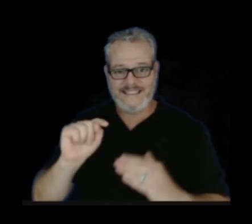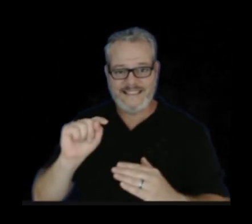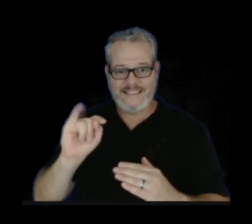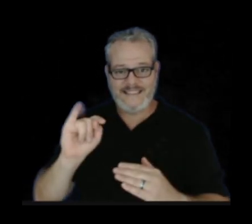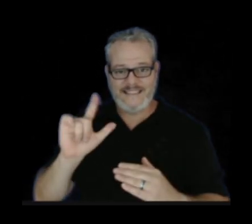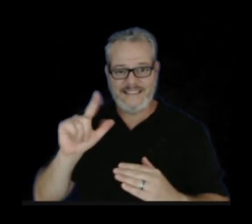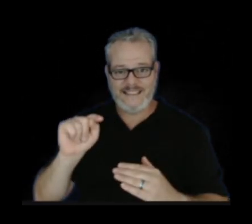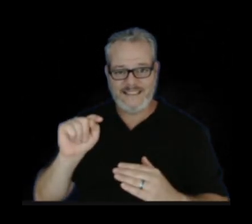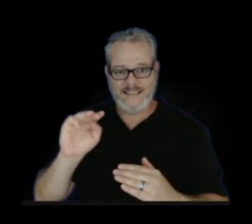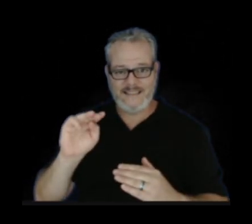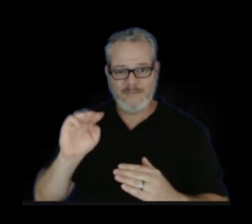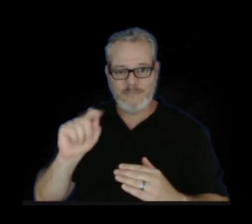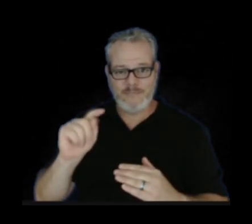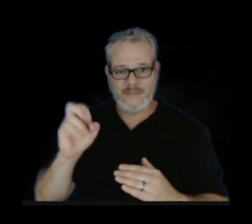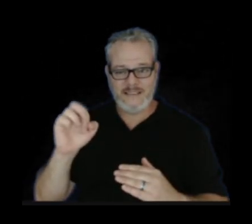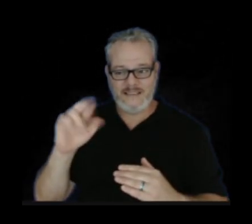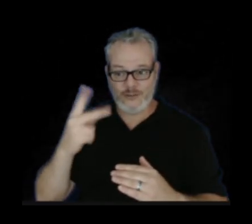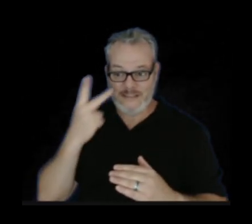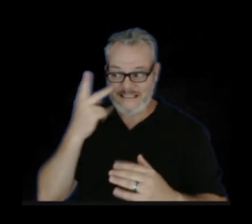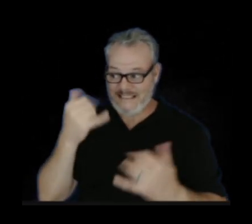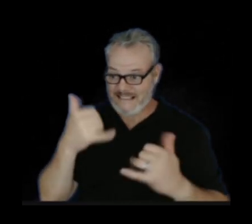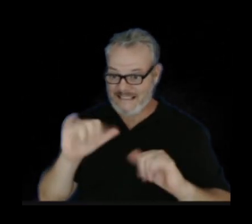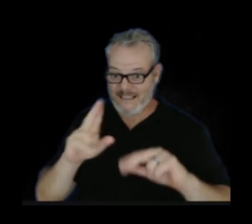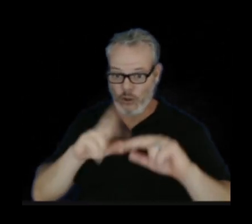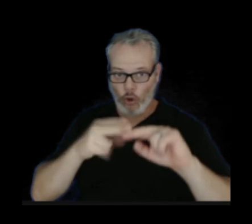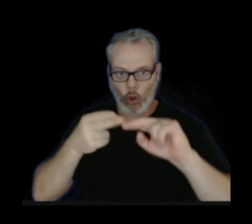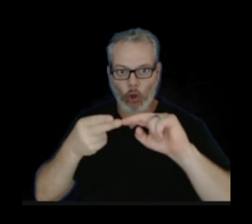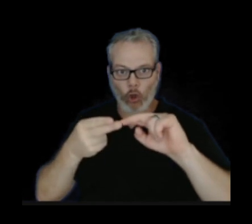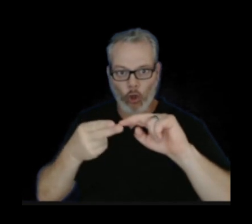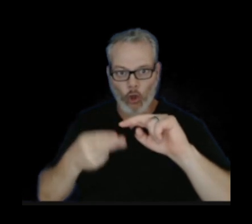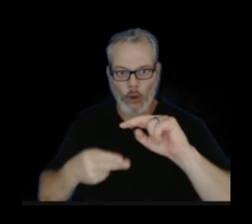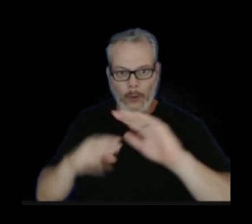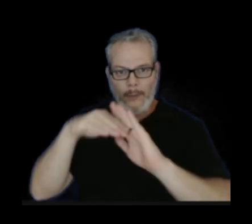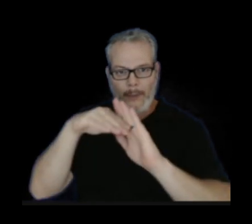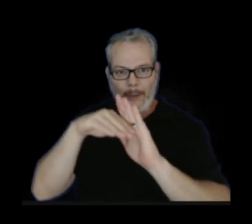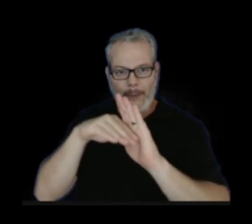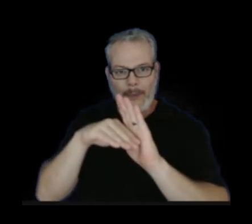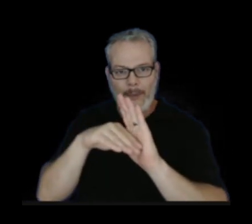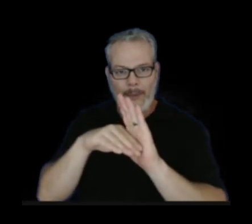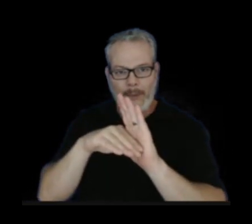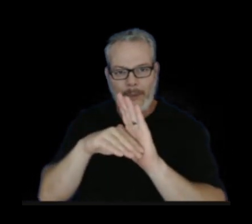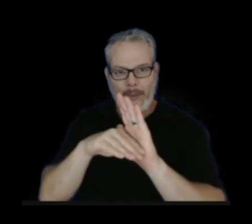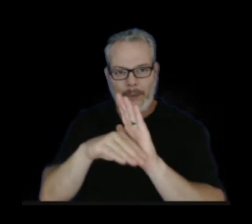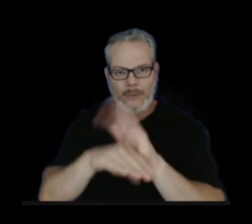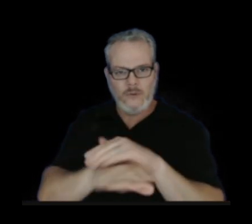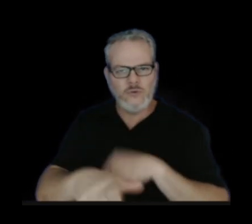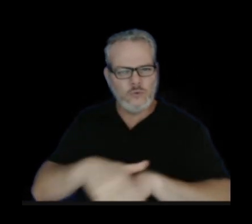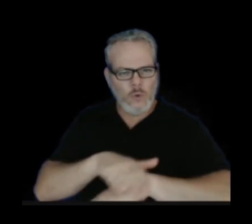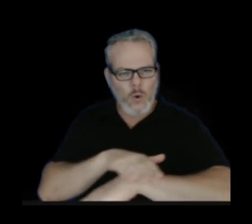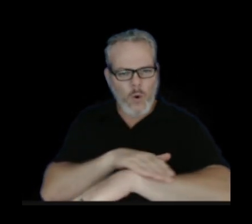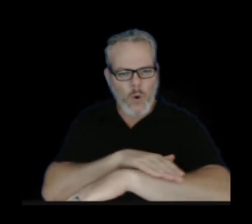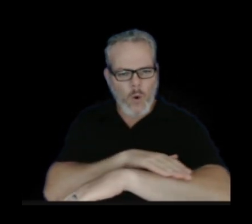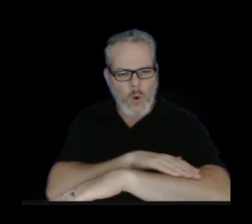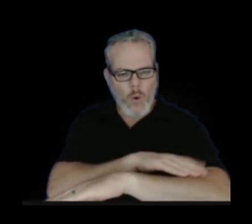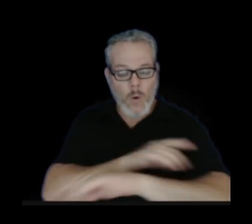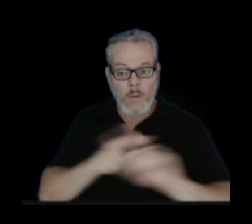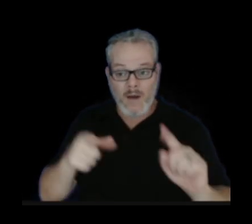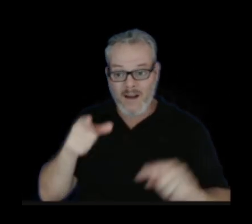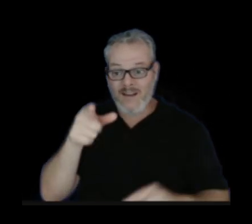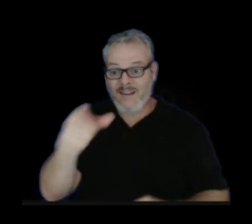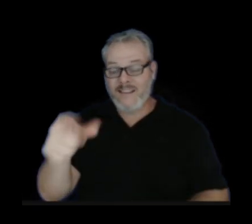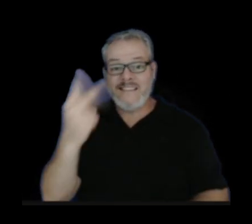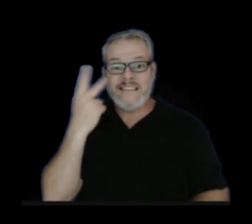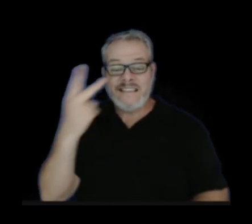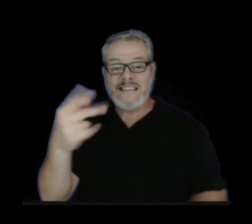is still deflating, it's doing so at a slower rate. The South Caldera, indicated by the green